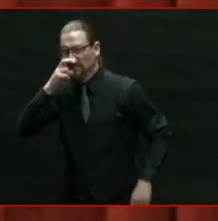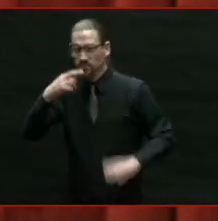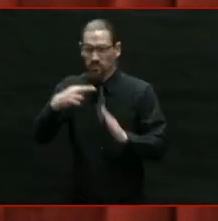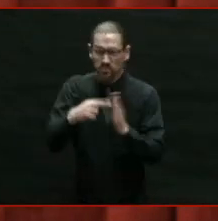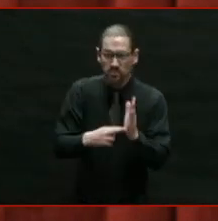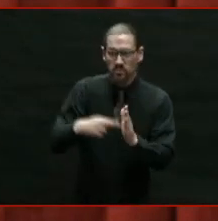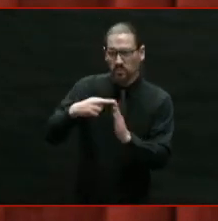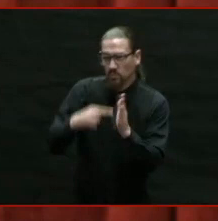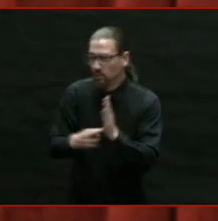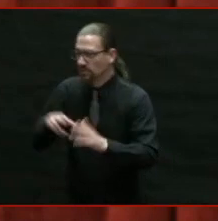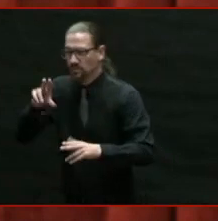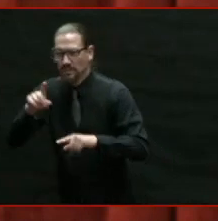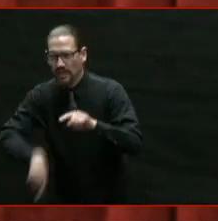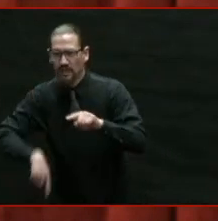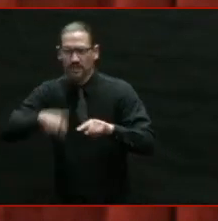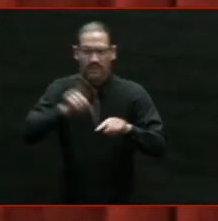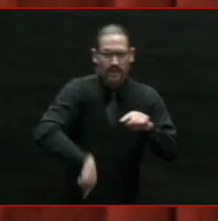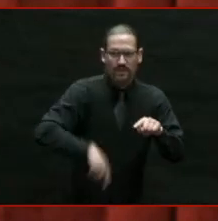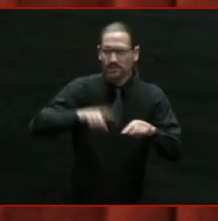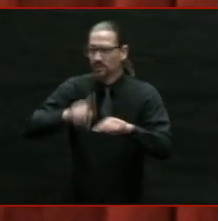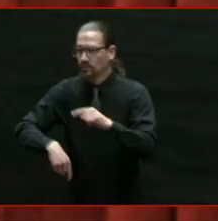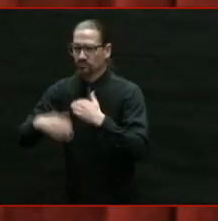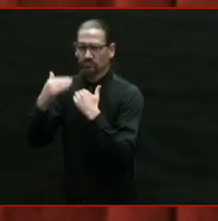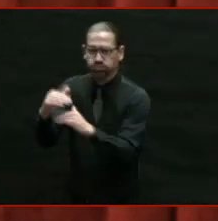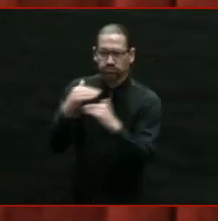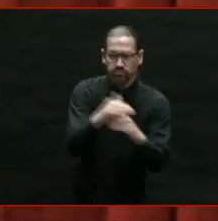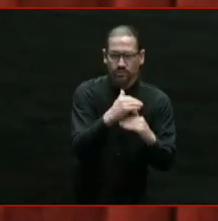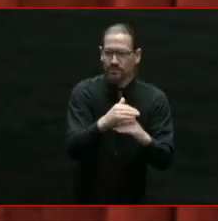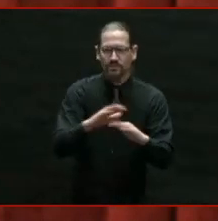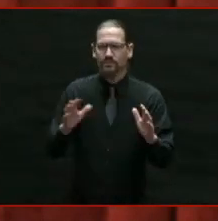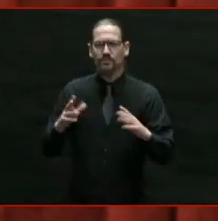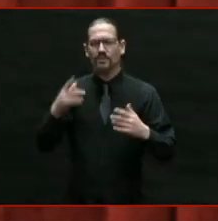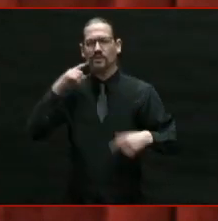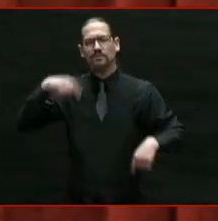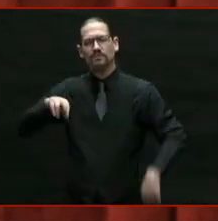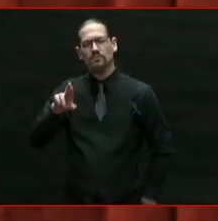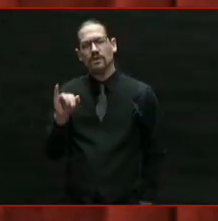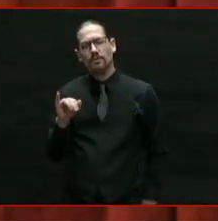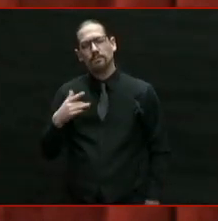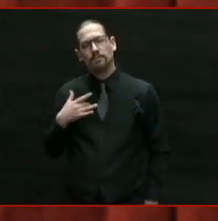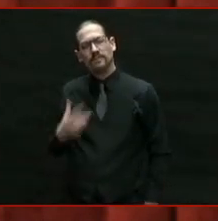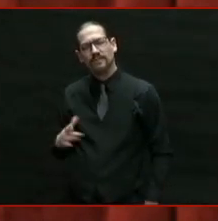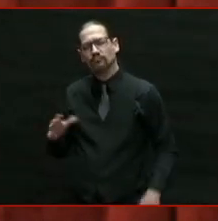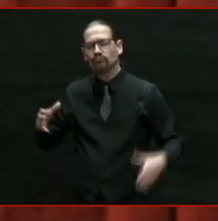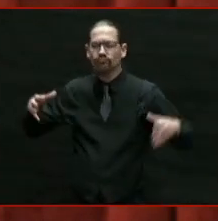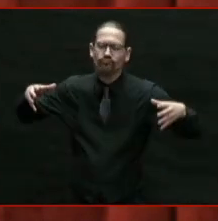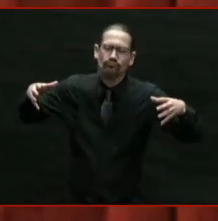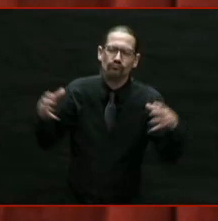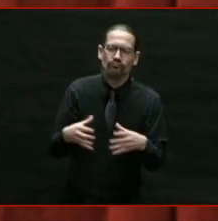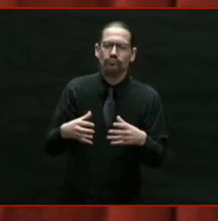together as Rhode Islanders, as family, as friends, as we love to do.